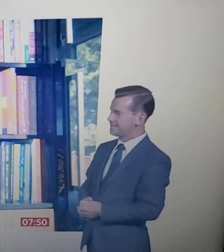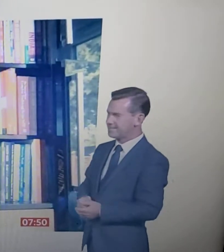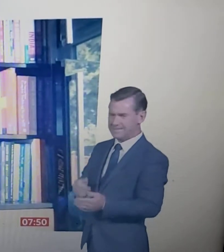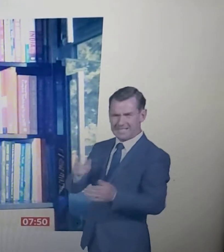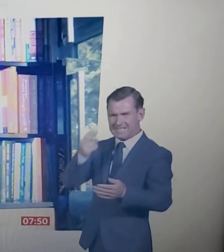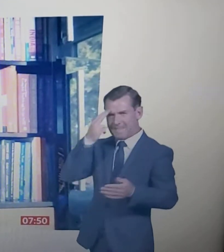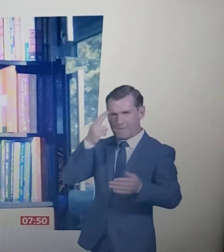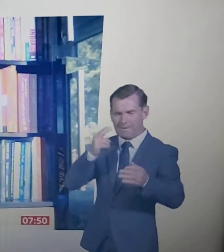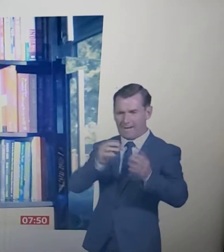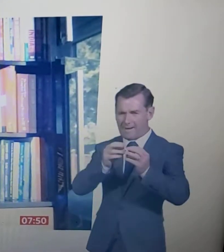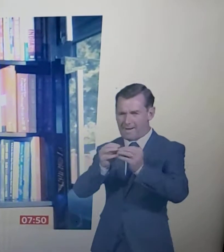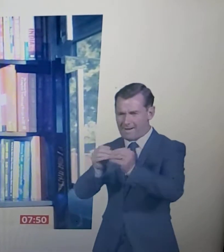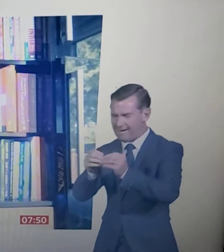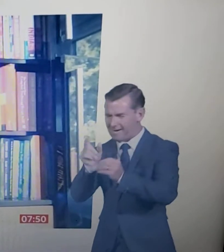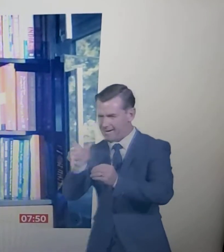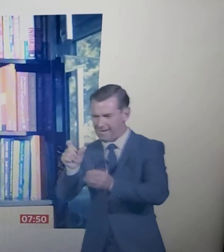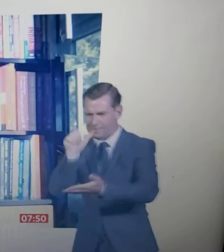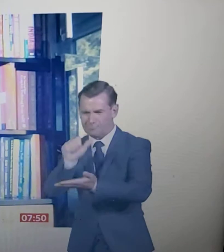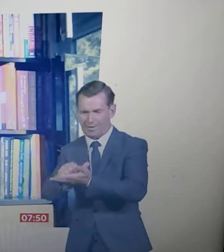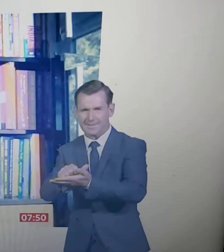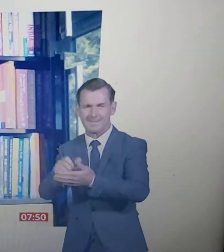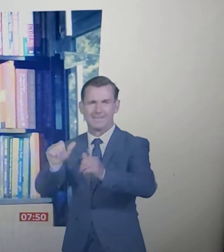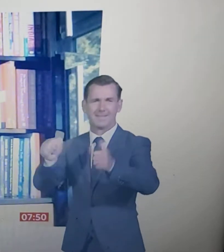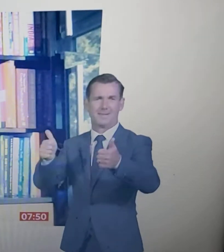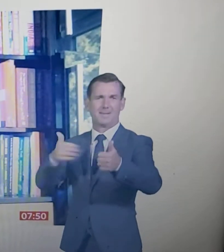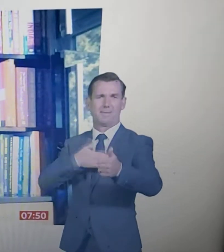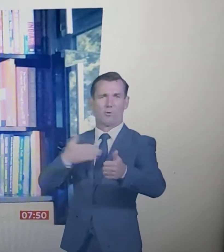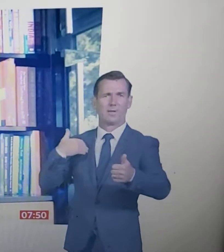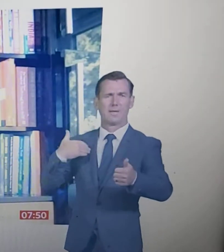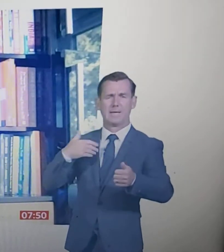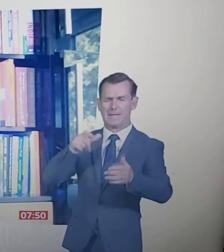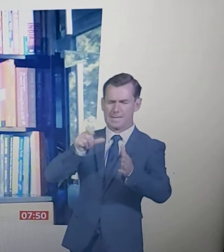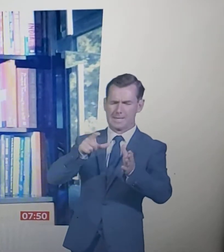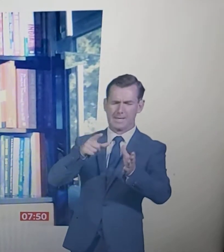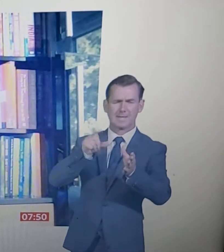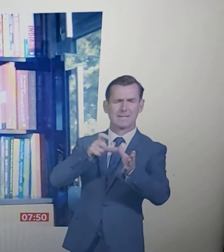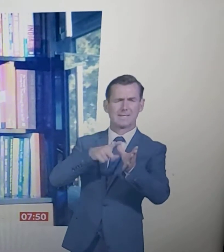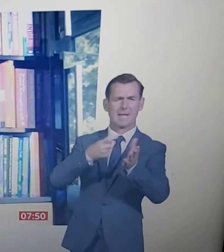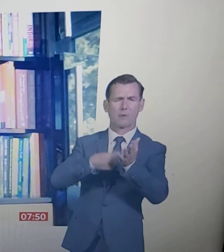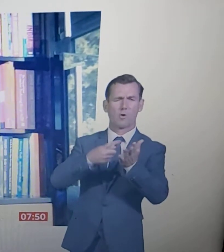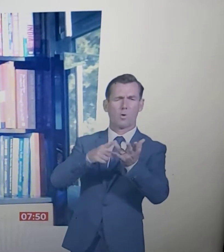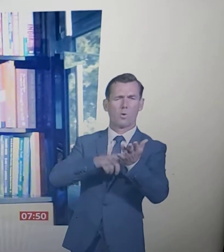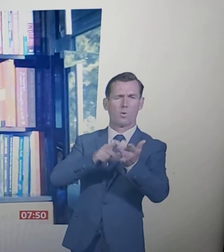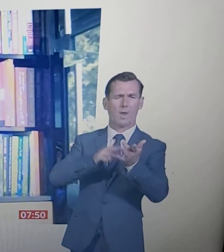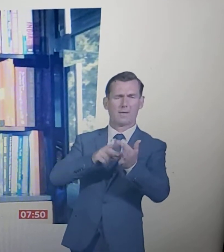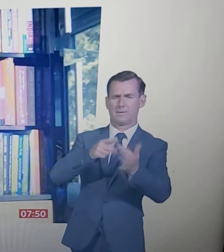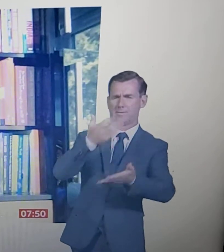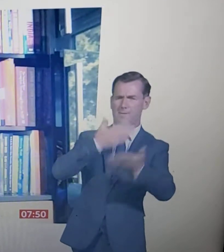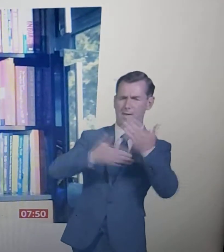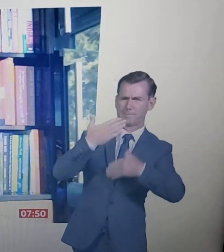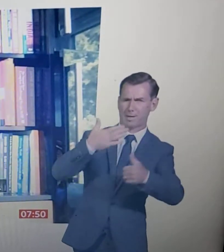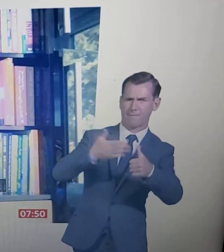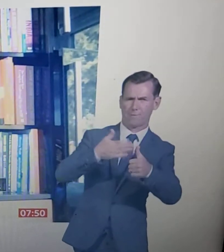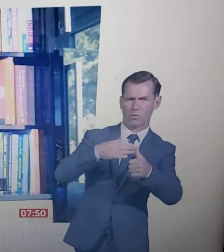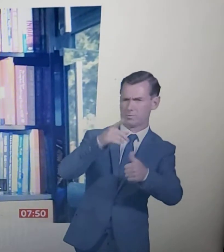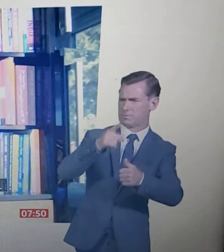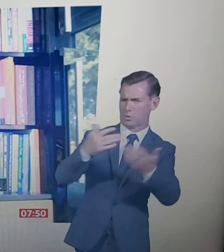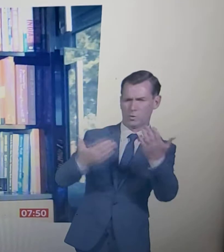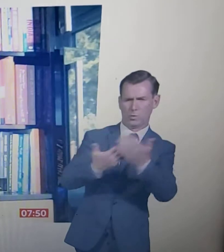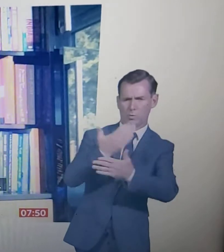see you both, very good morning to you. So, Caroline, first of all, just explain to us how this new Look Fashion Week will work.